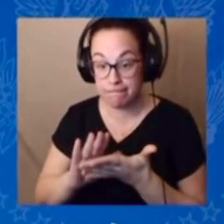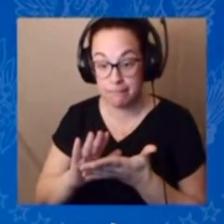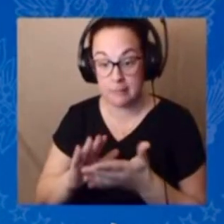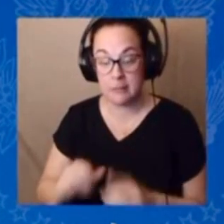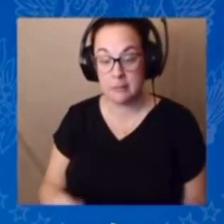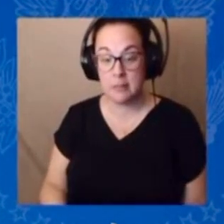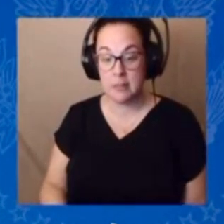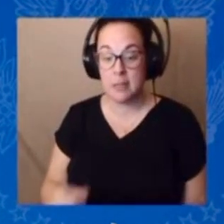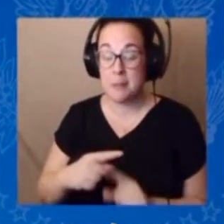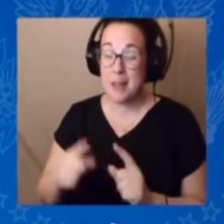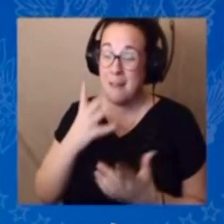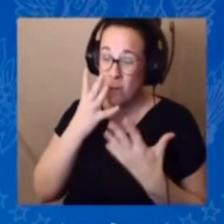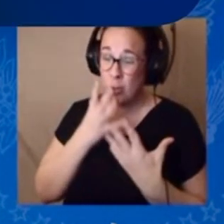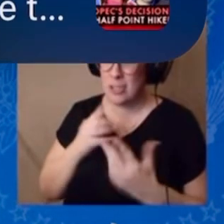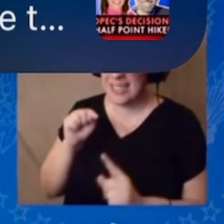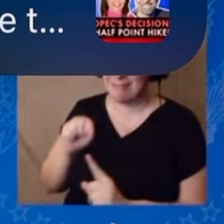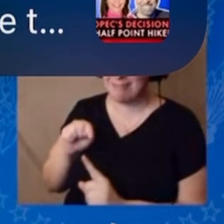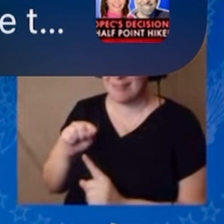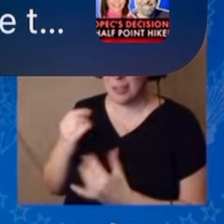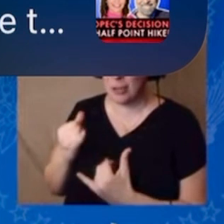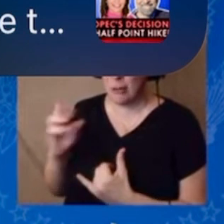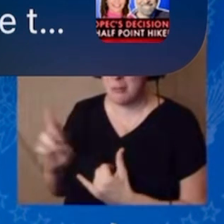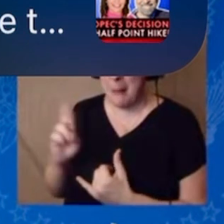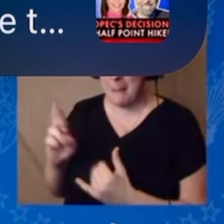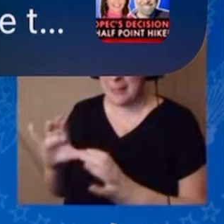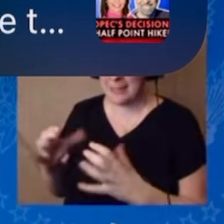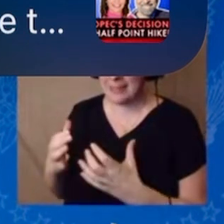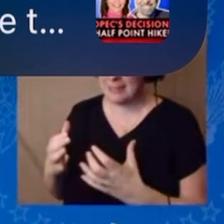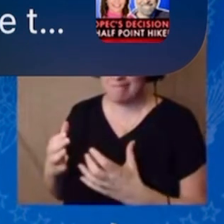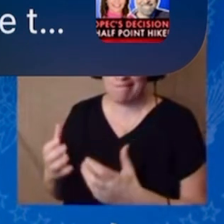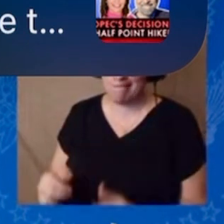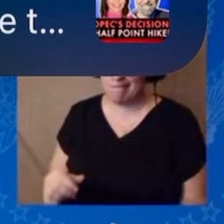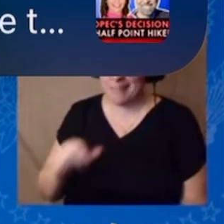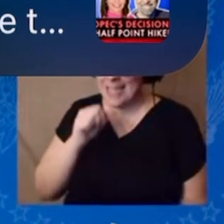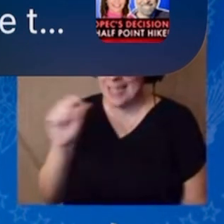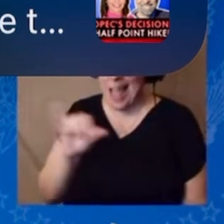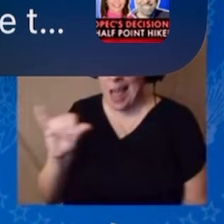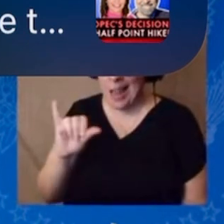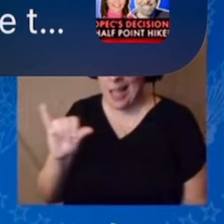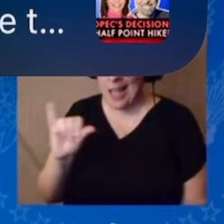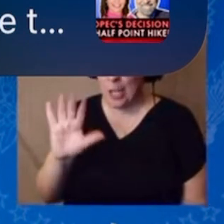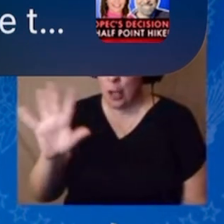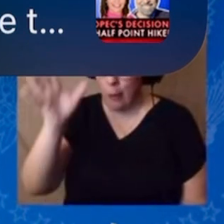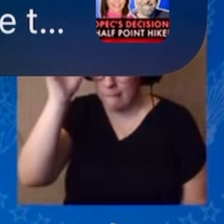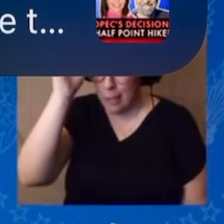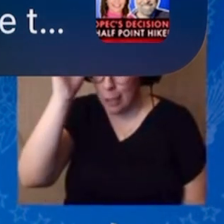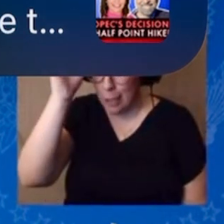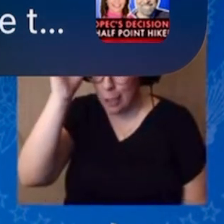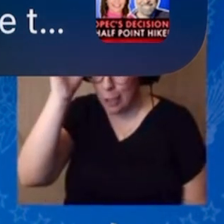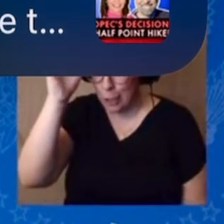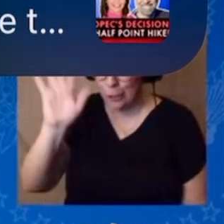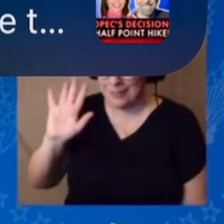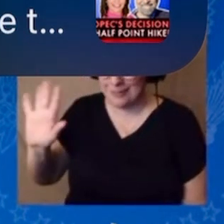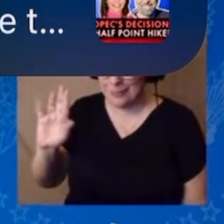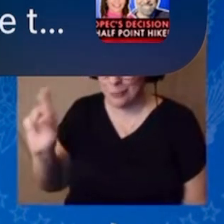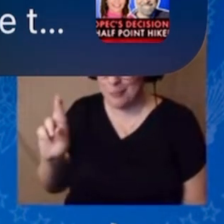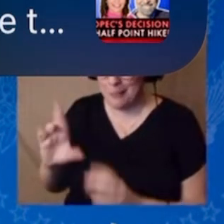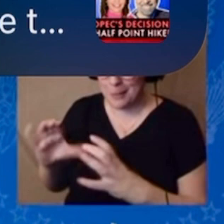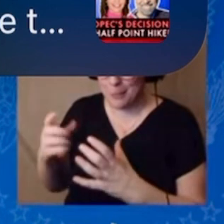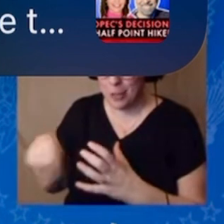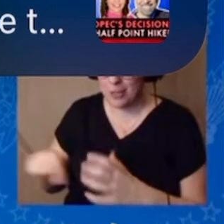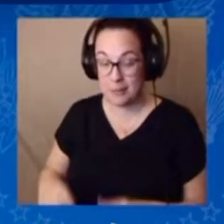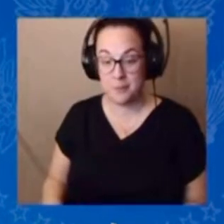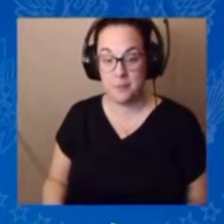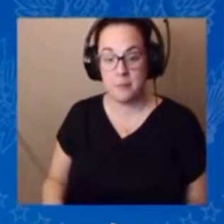I have gotten, if you, no reason why you shouldn't know anything about me, but I've gotten on well with my Republican colleagues